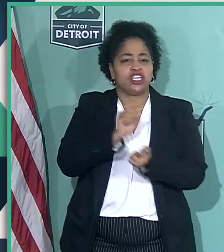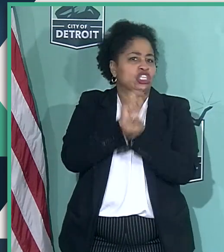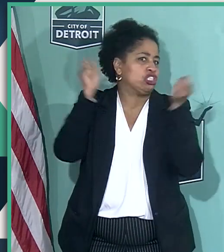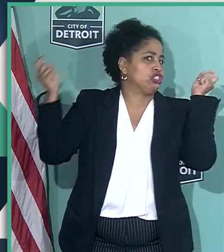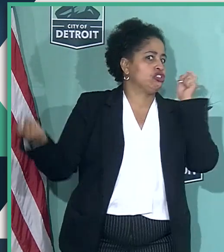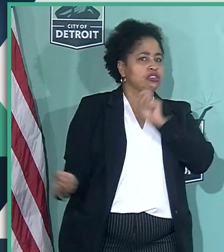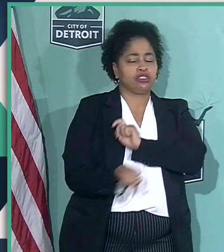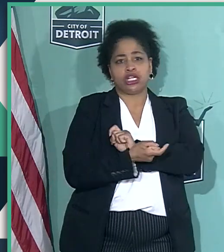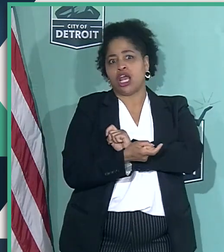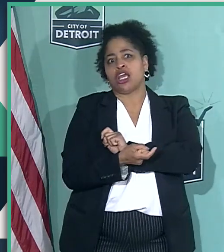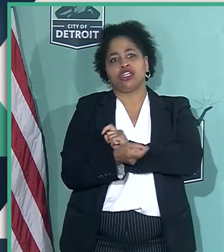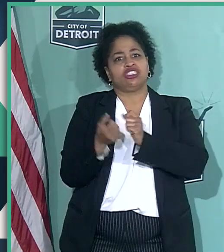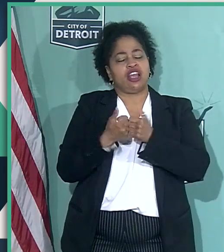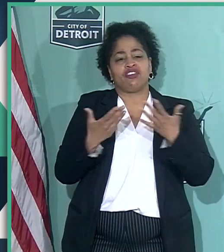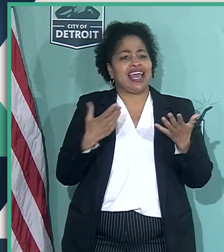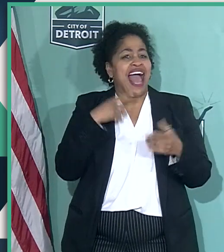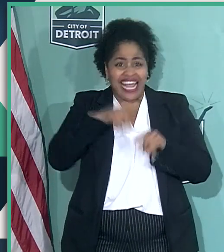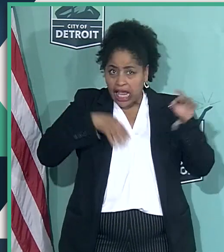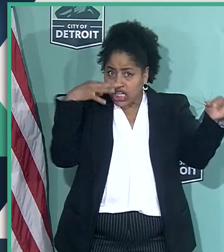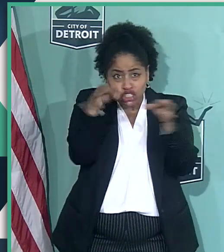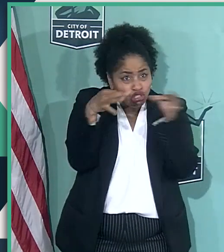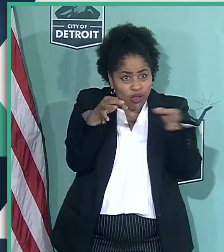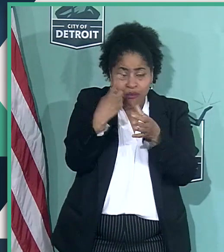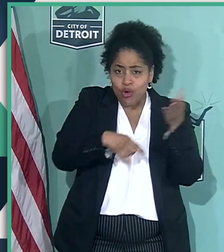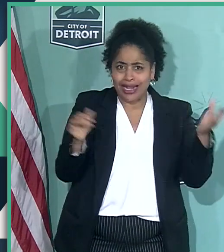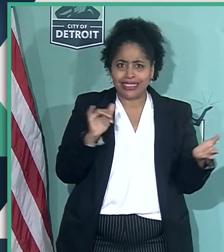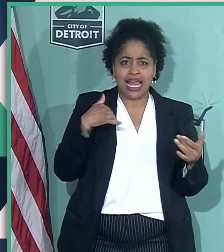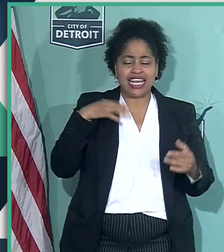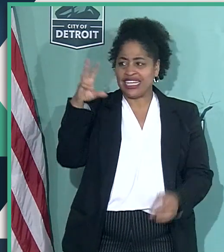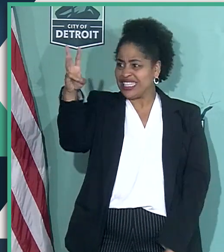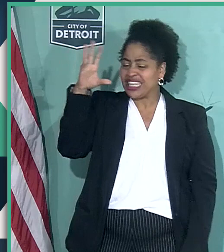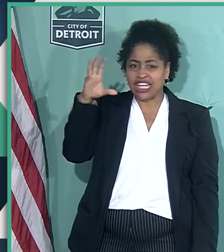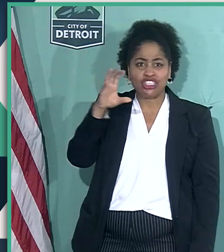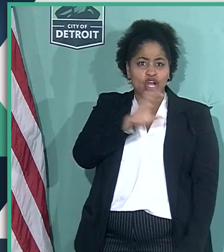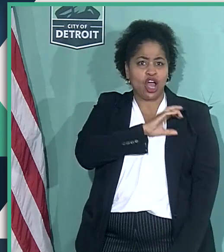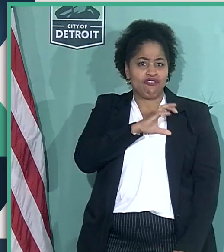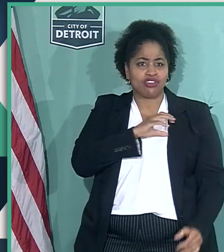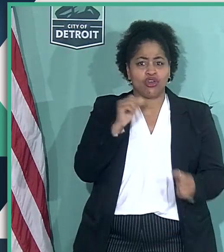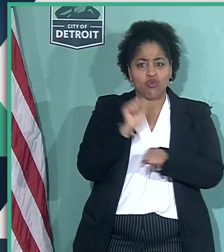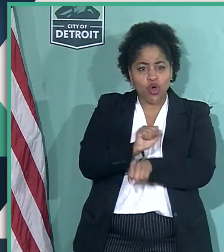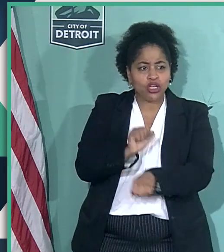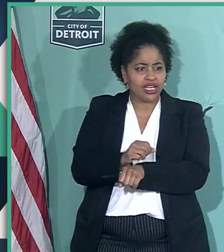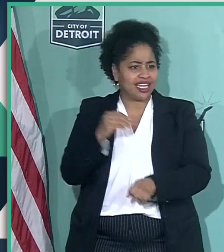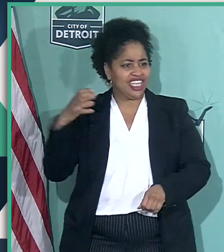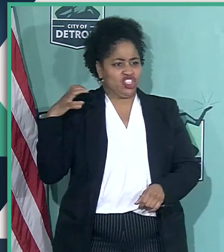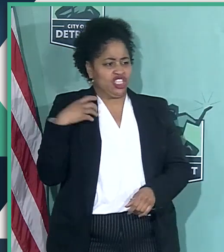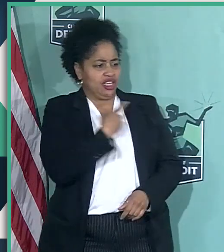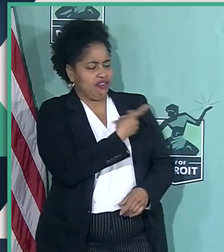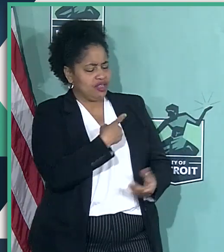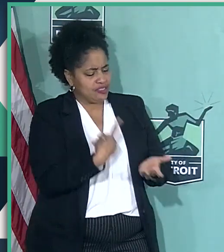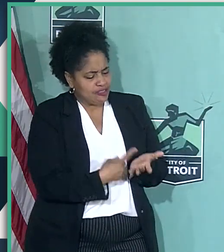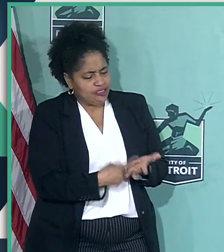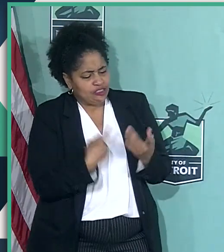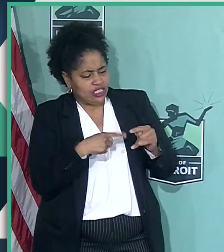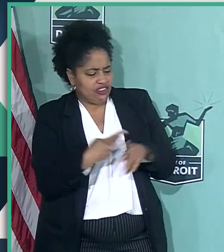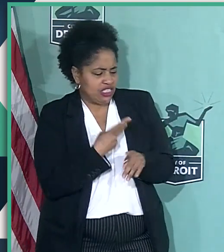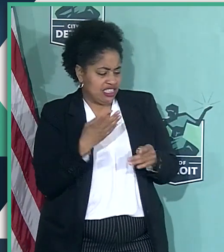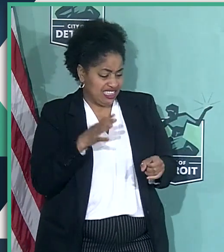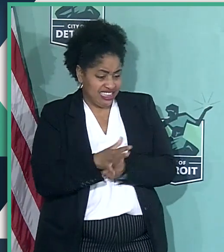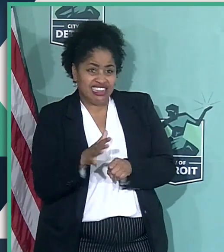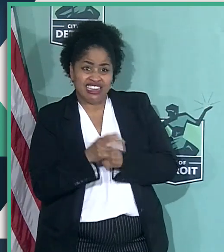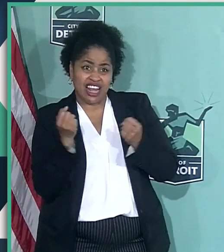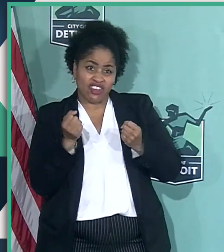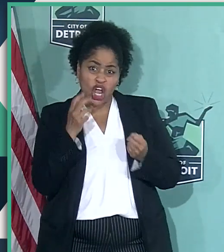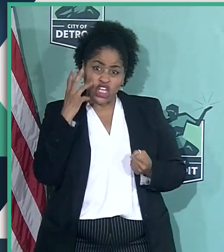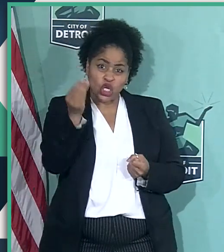the operation. I can't even begin to describe what it was like. We had 600 officers on patrol and the chief and I were trying to figure out if there were going to be enough cars